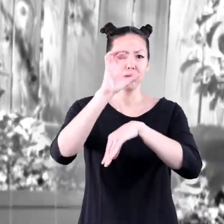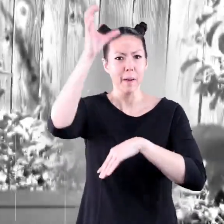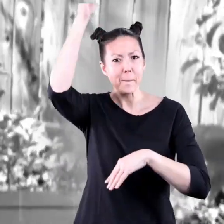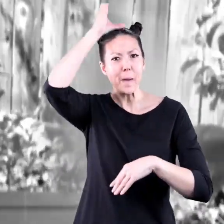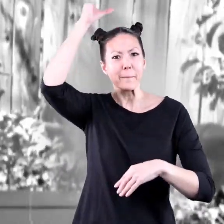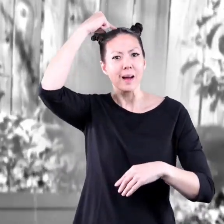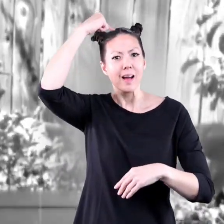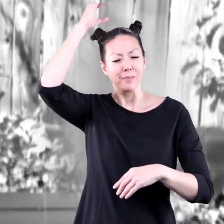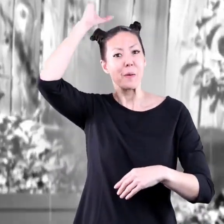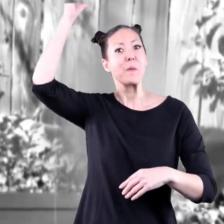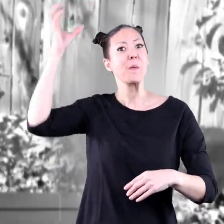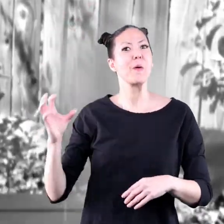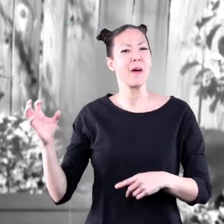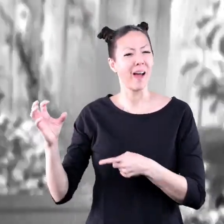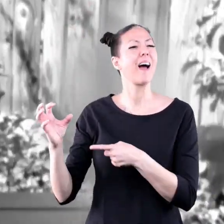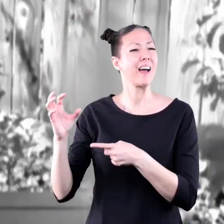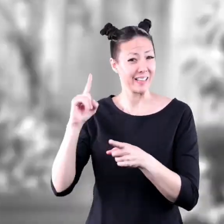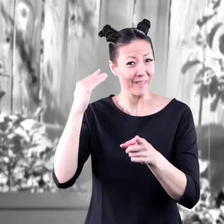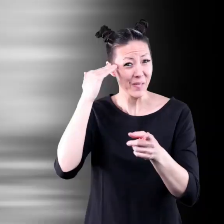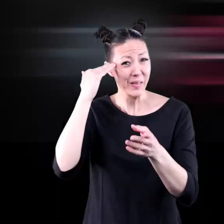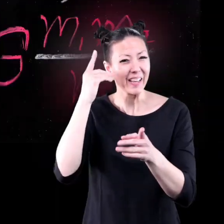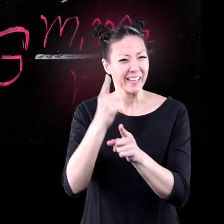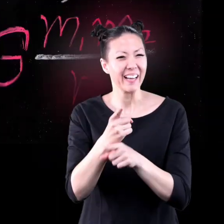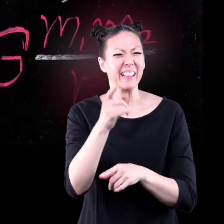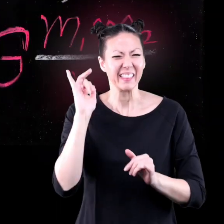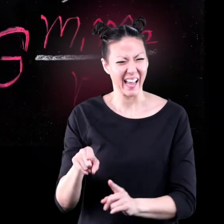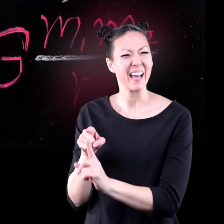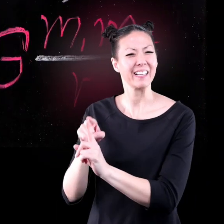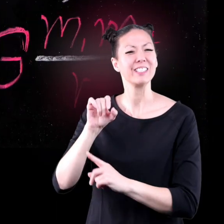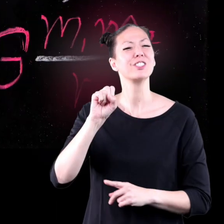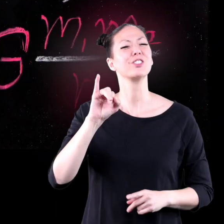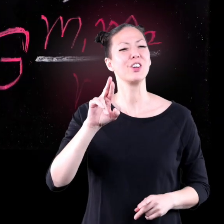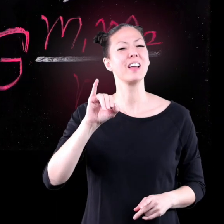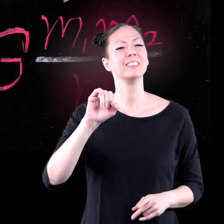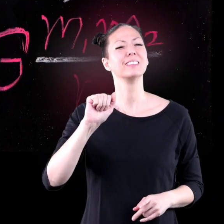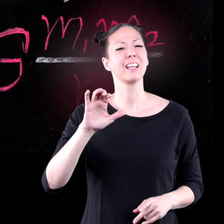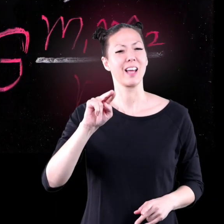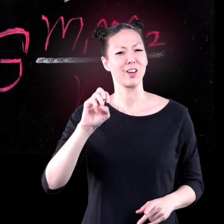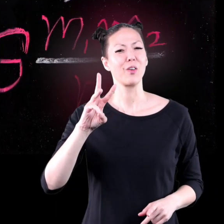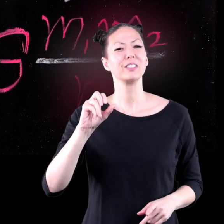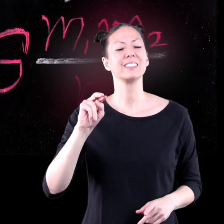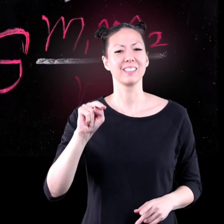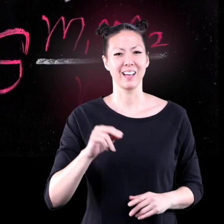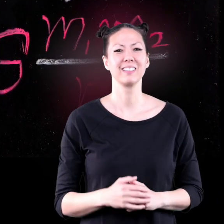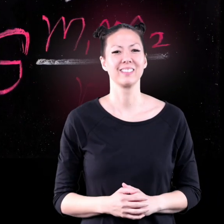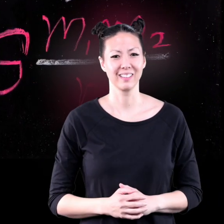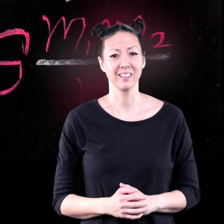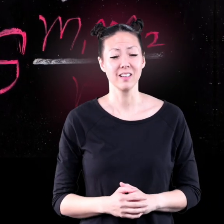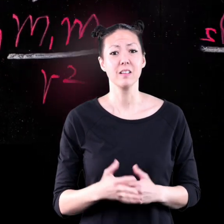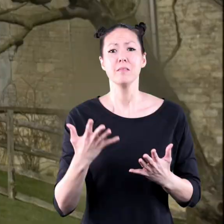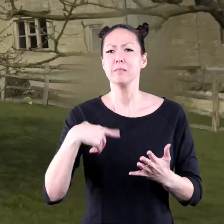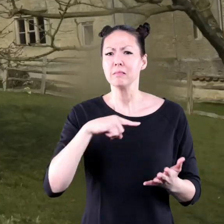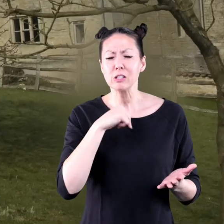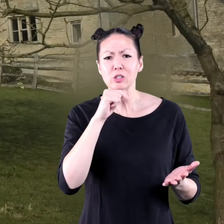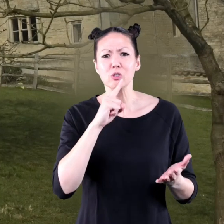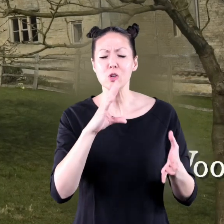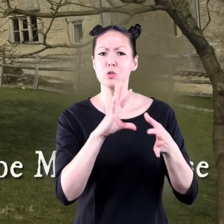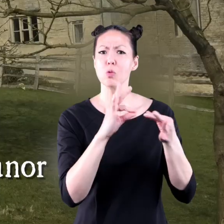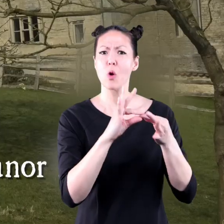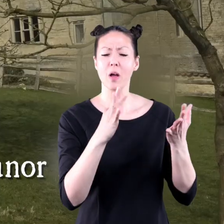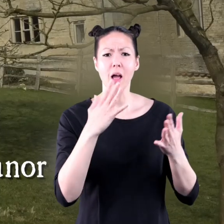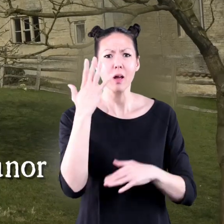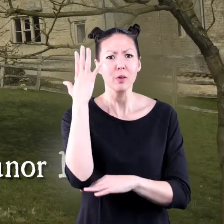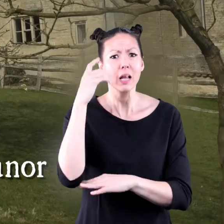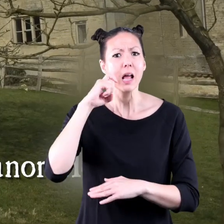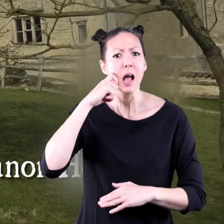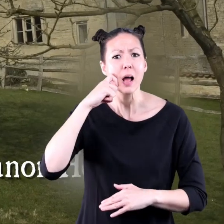in the head. Sound familiar? Well, that man was Sir Isaac Newton. We aren't sure if the story of the apple tree